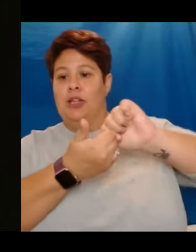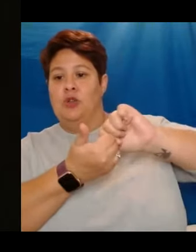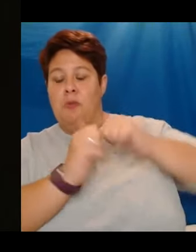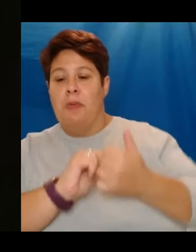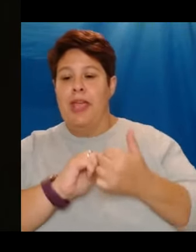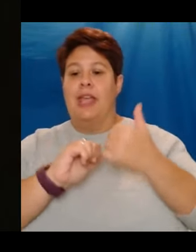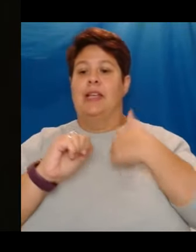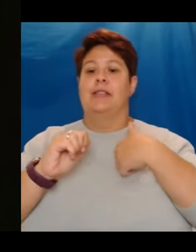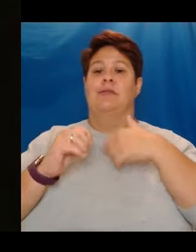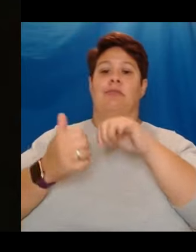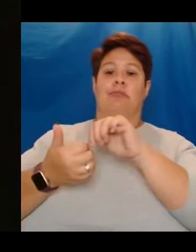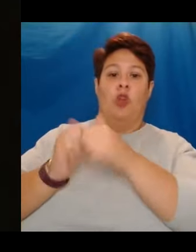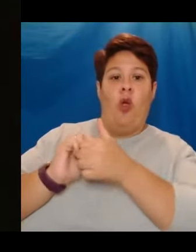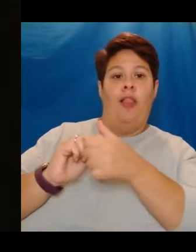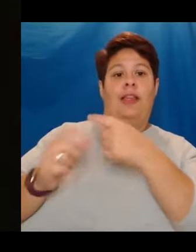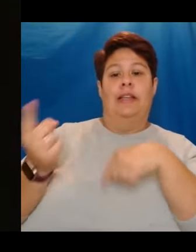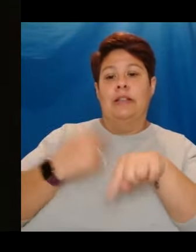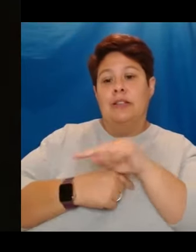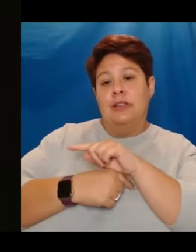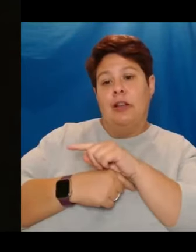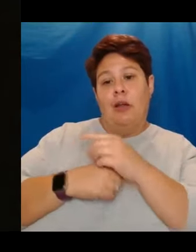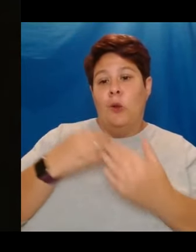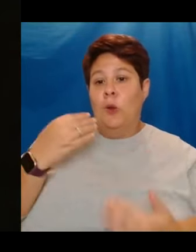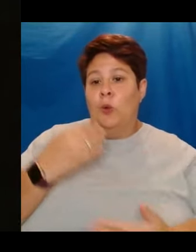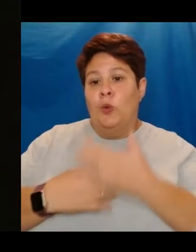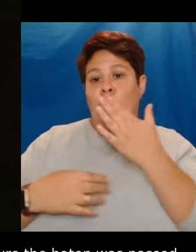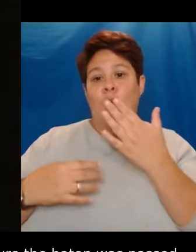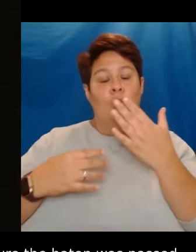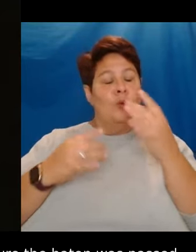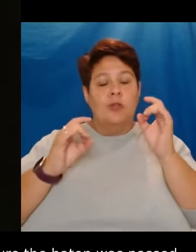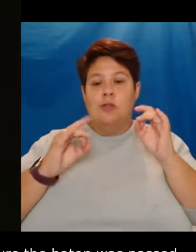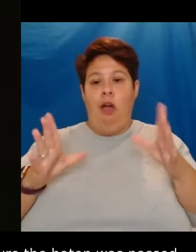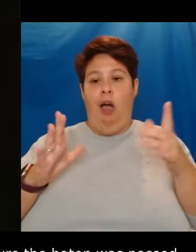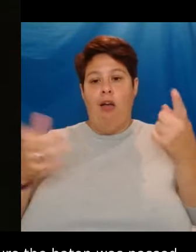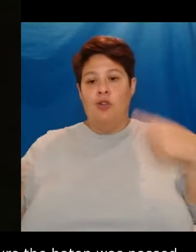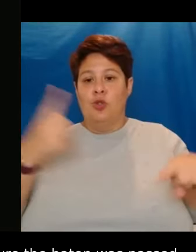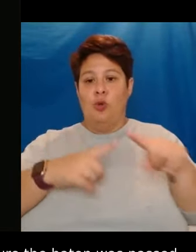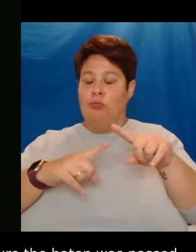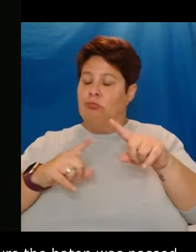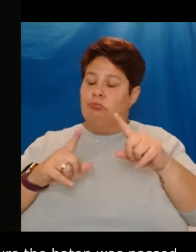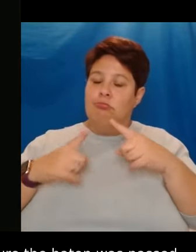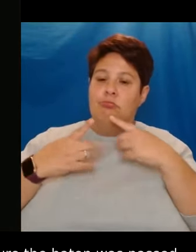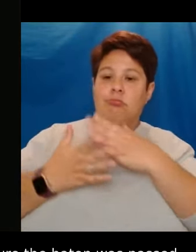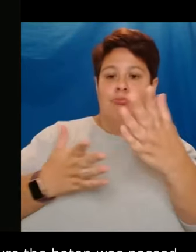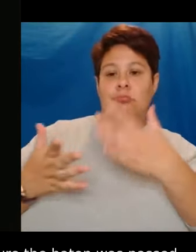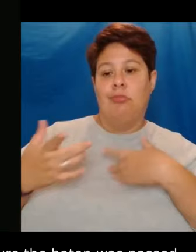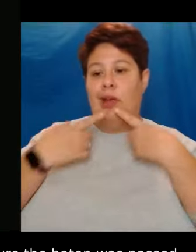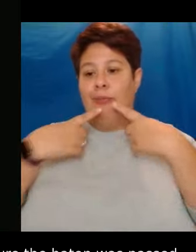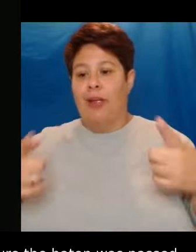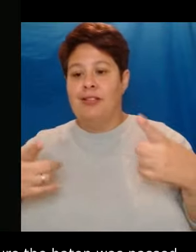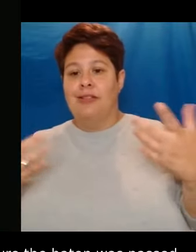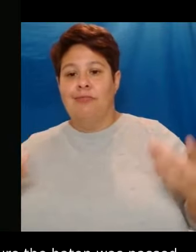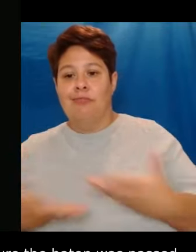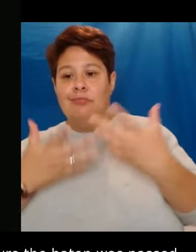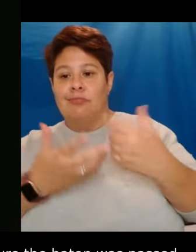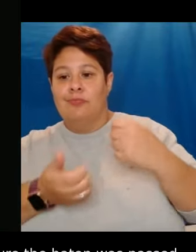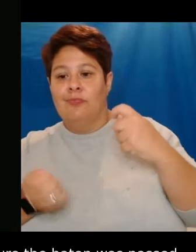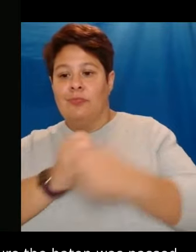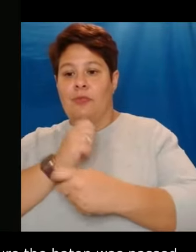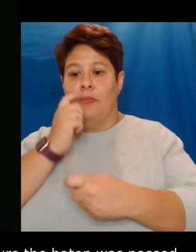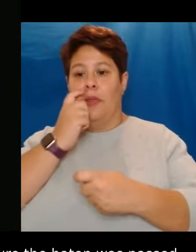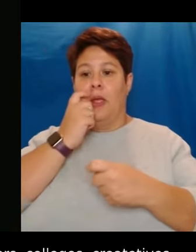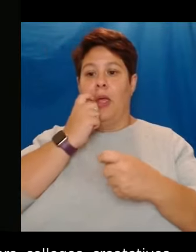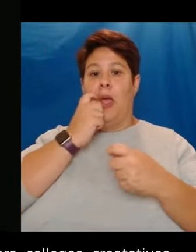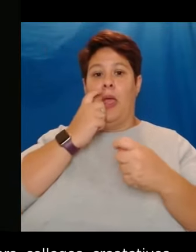and rising stars to share a message and to provoke a change. Jack Thorne is one of the most distinguished